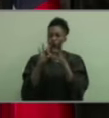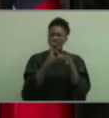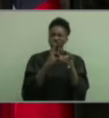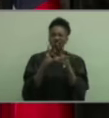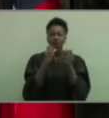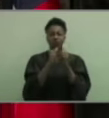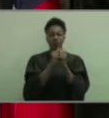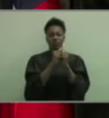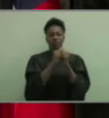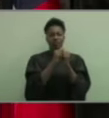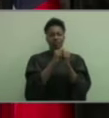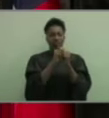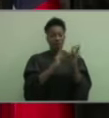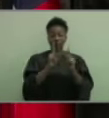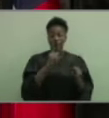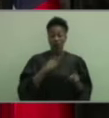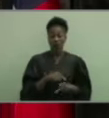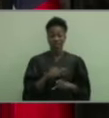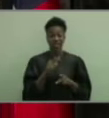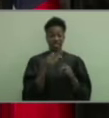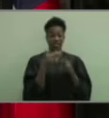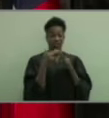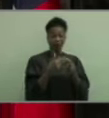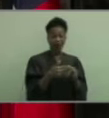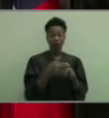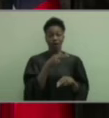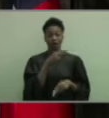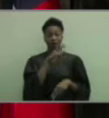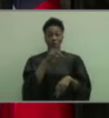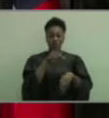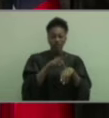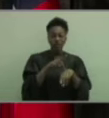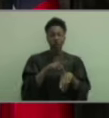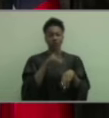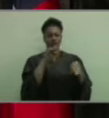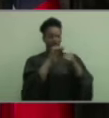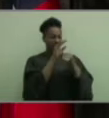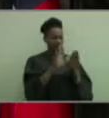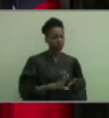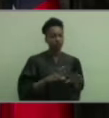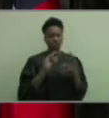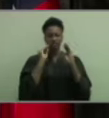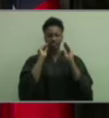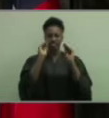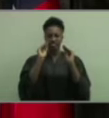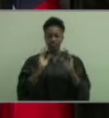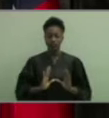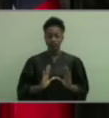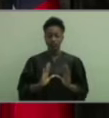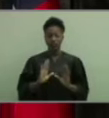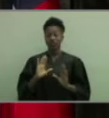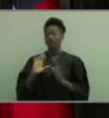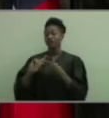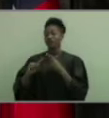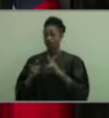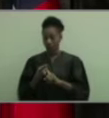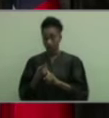amazing people that we can probably call our principals, our counselors, our teachers, and our friends.